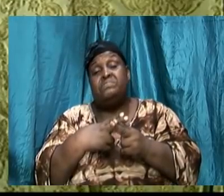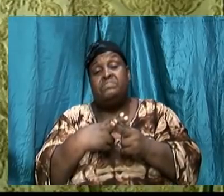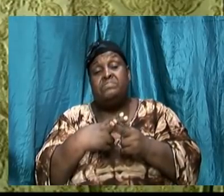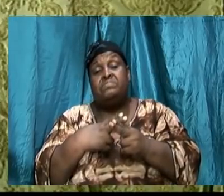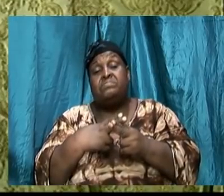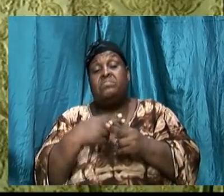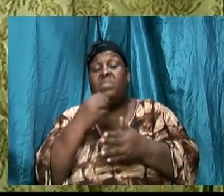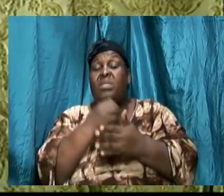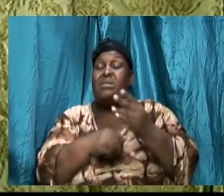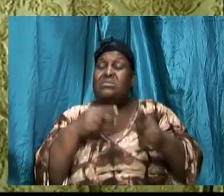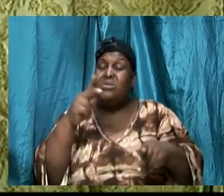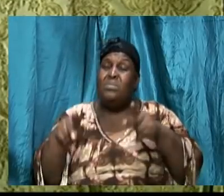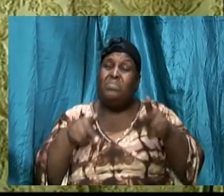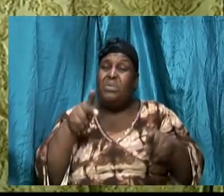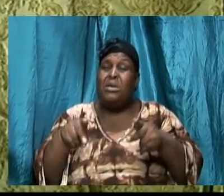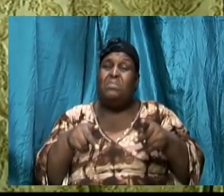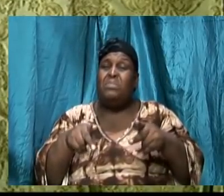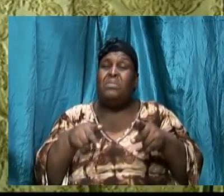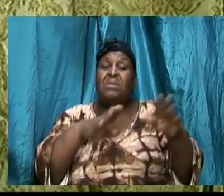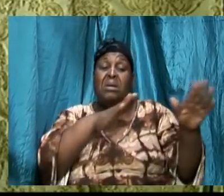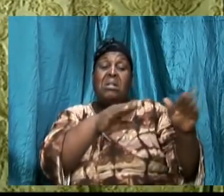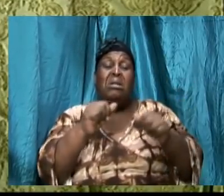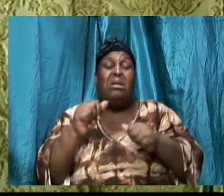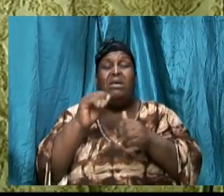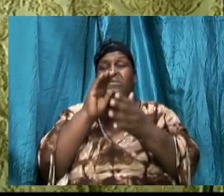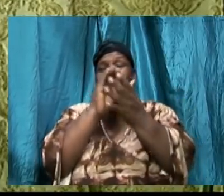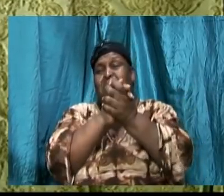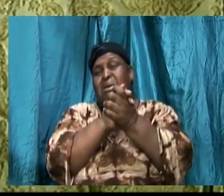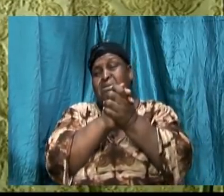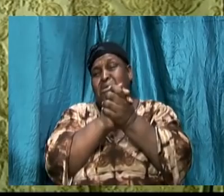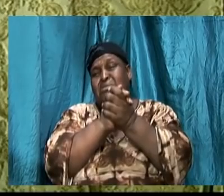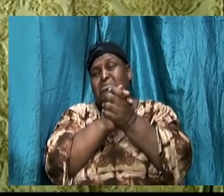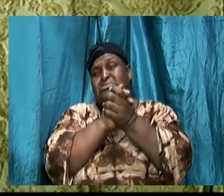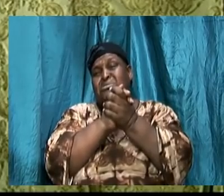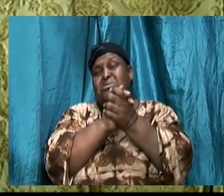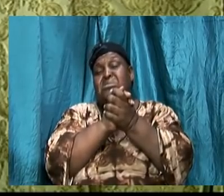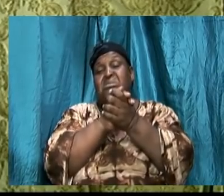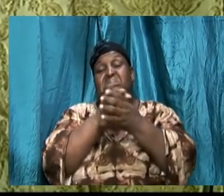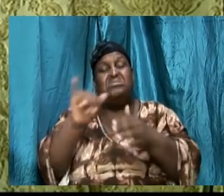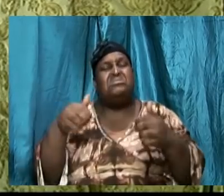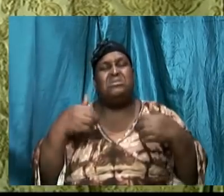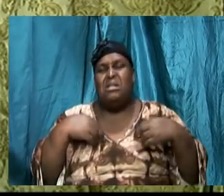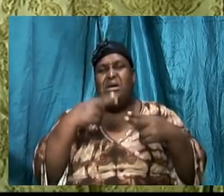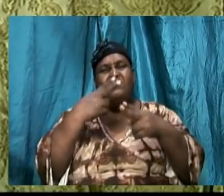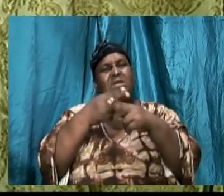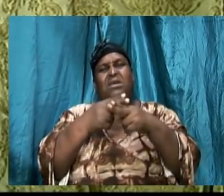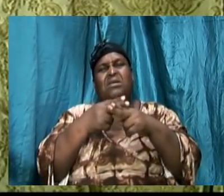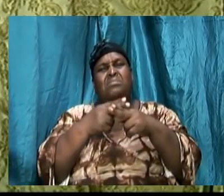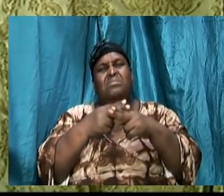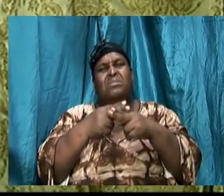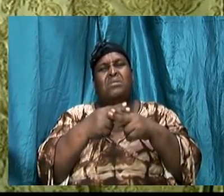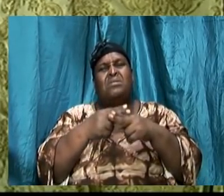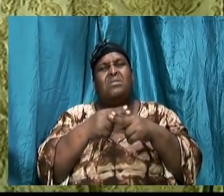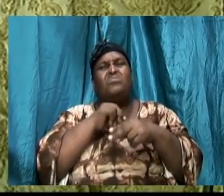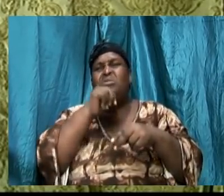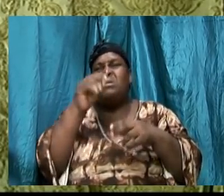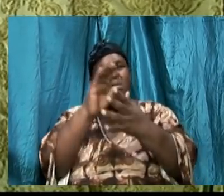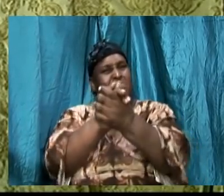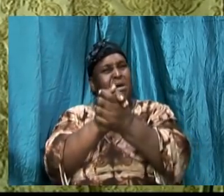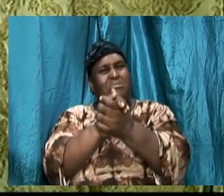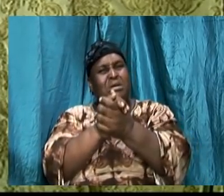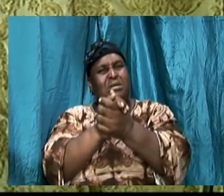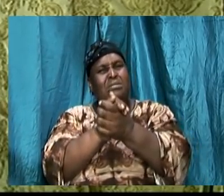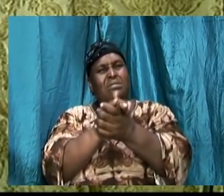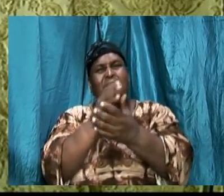but some folks have even left their marriage relationship and they only have a name they still have the name but they are not into the thing some folks leave